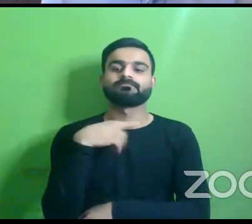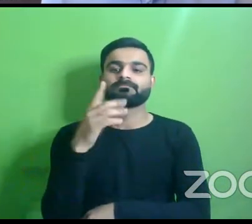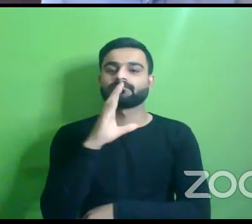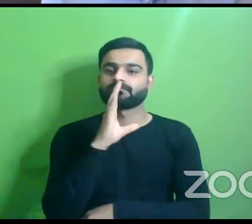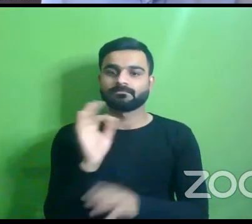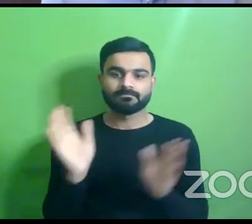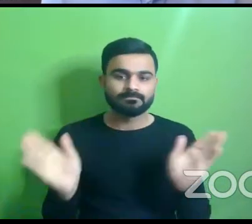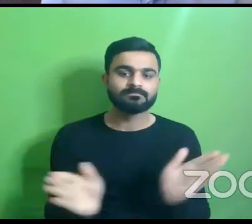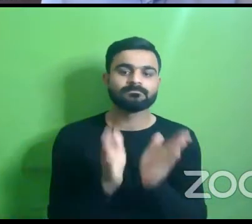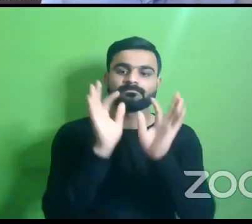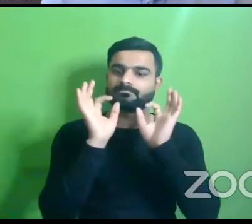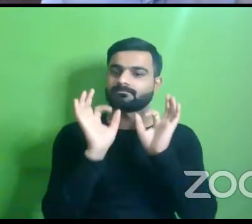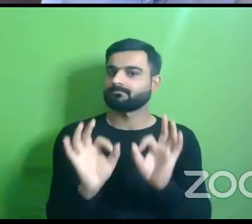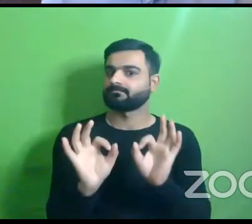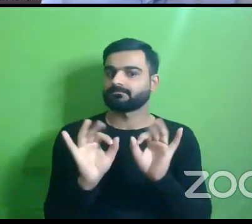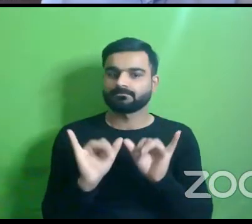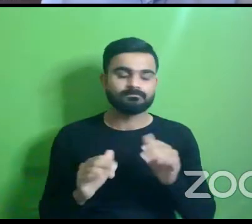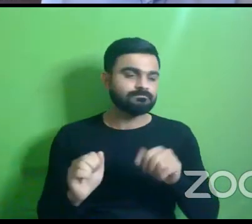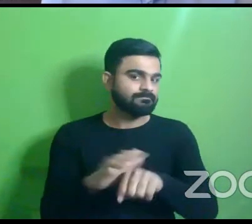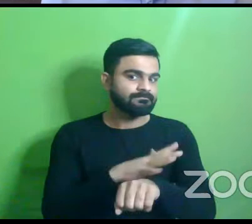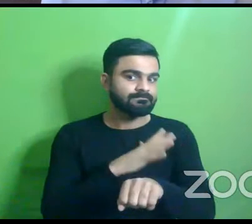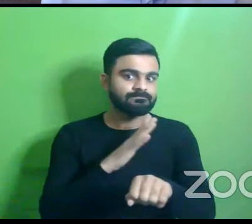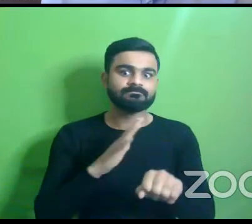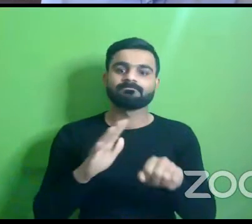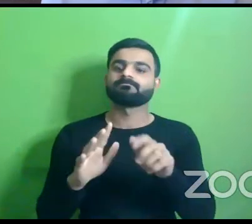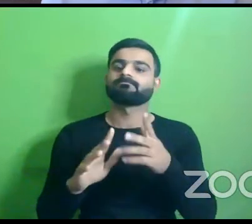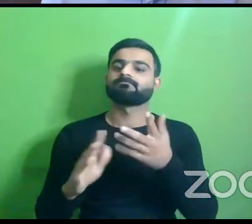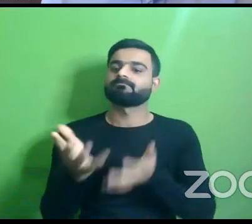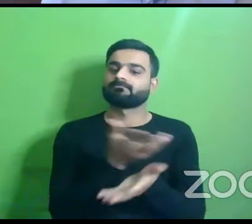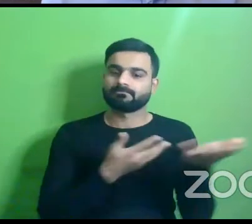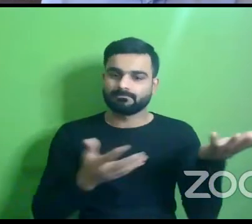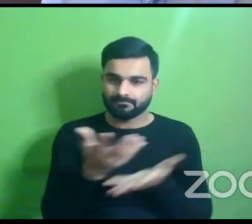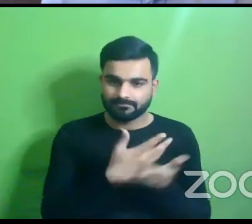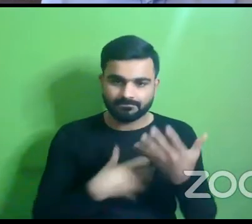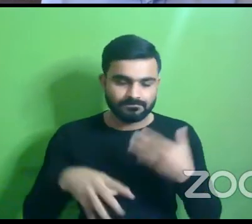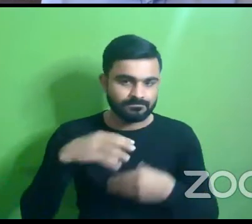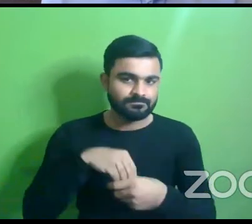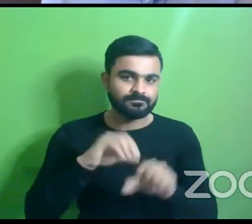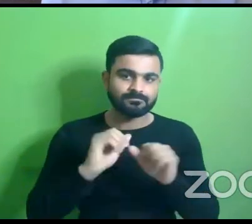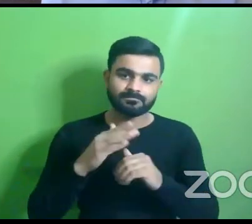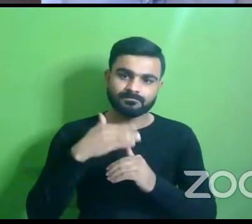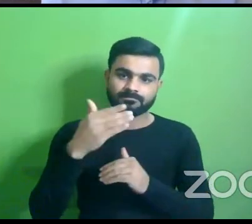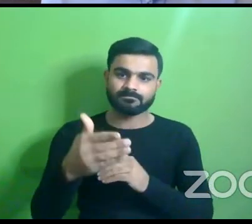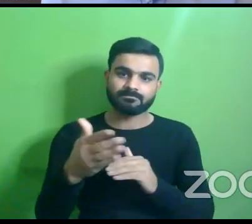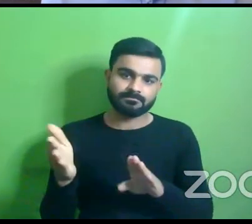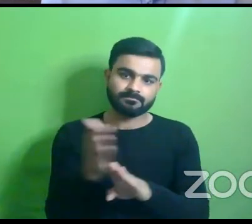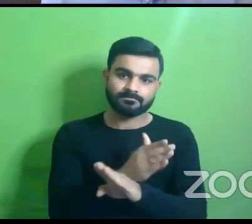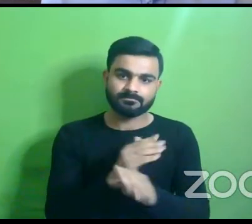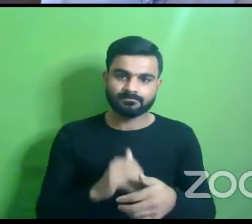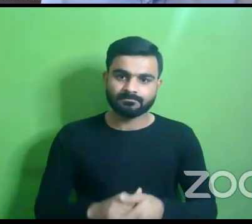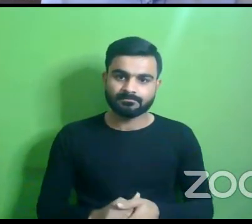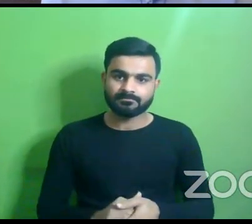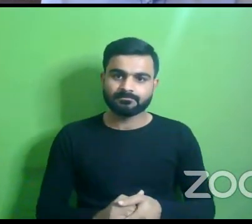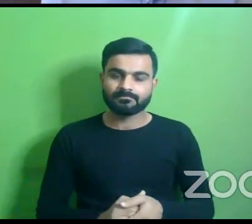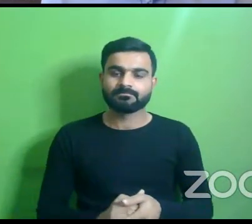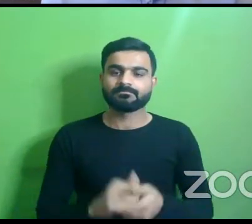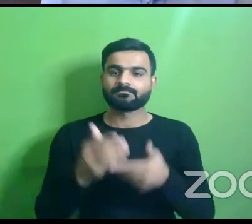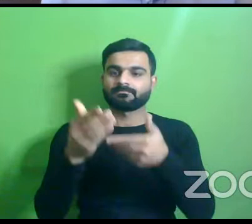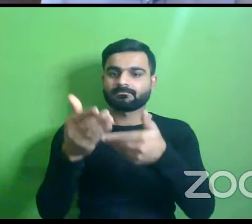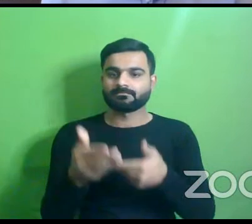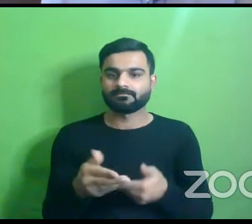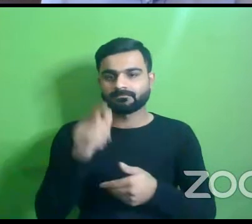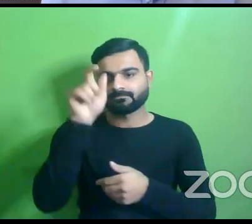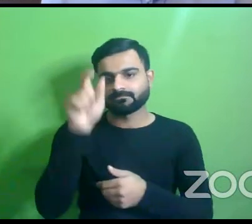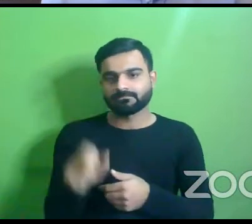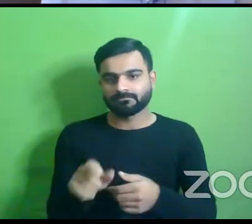engaging in a very very enriching and insightful discussion um before uh moving forward i would like to invite uh